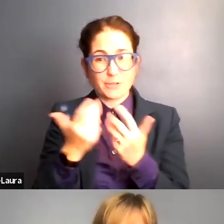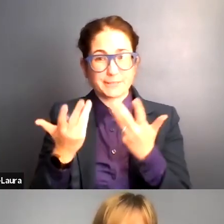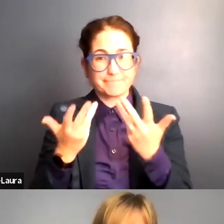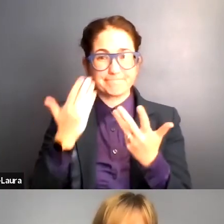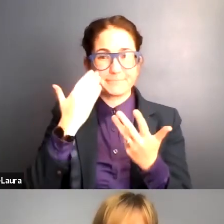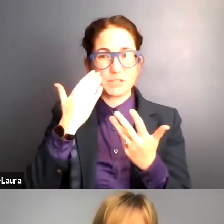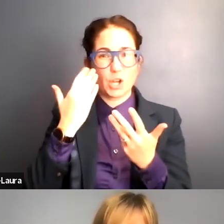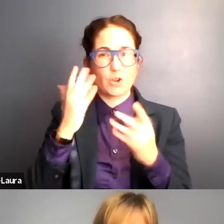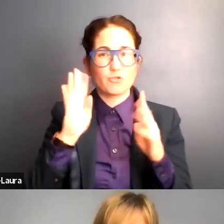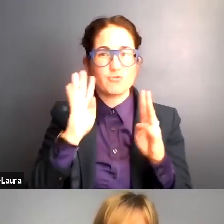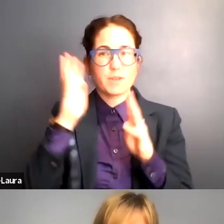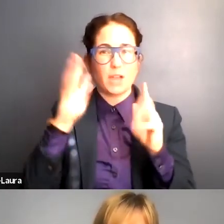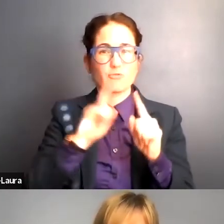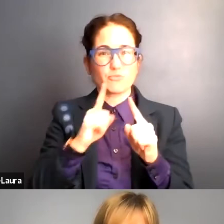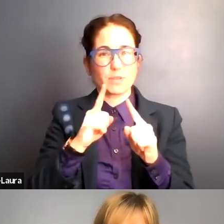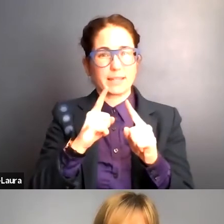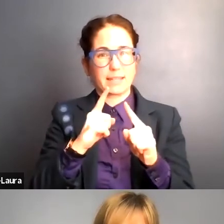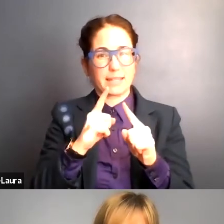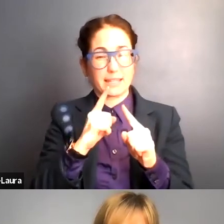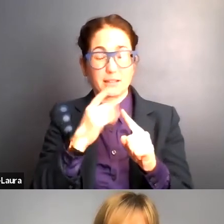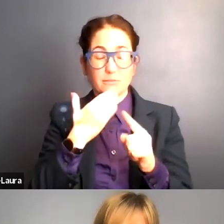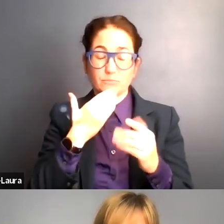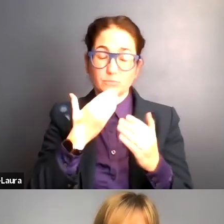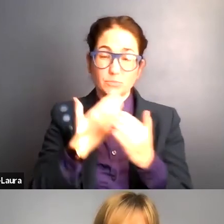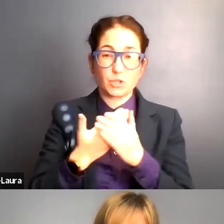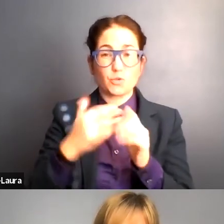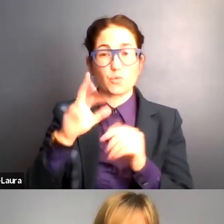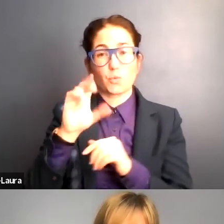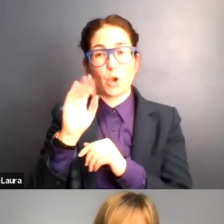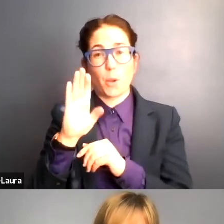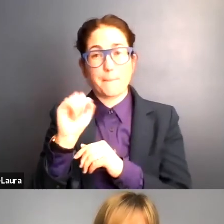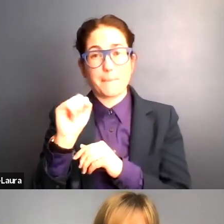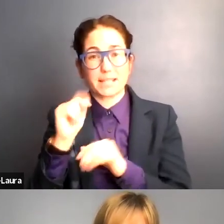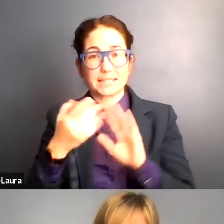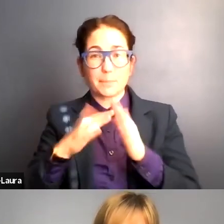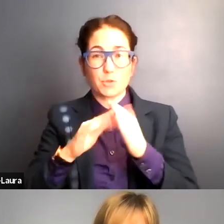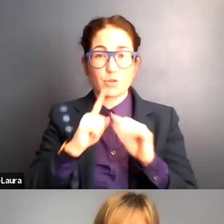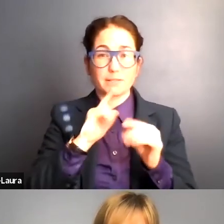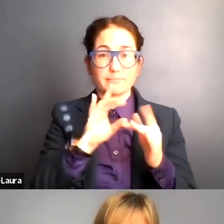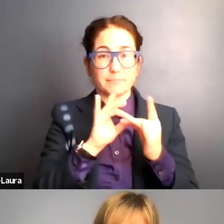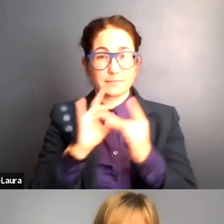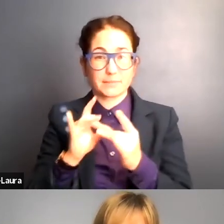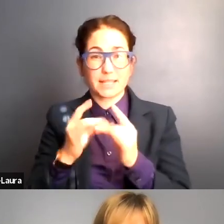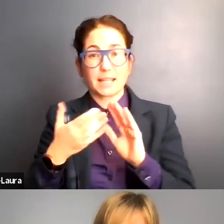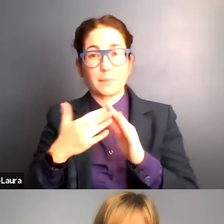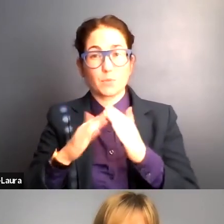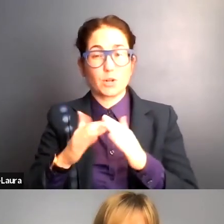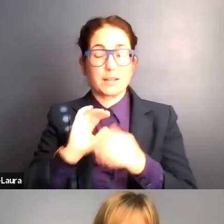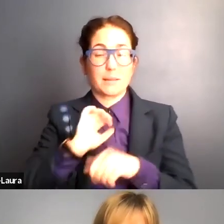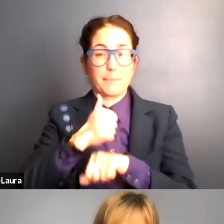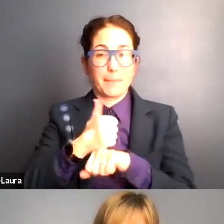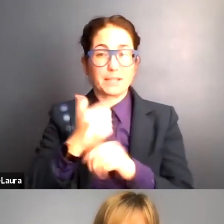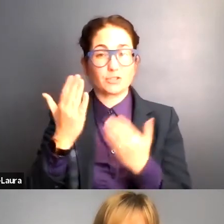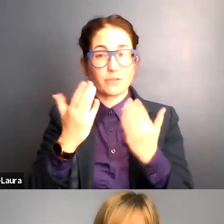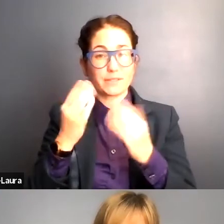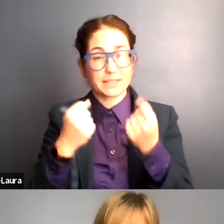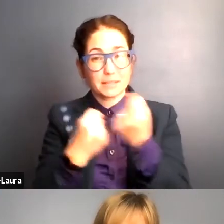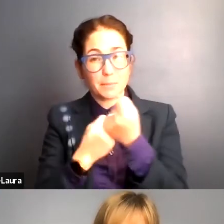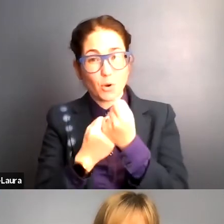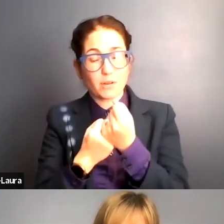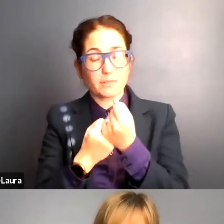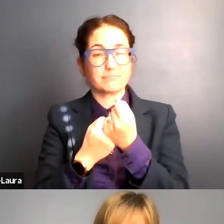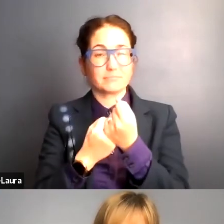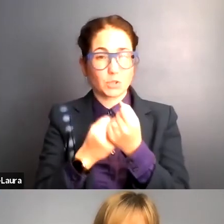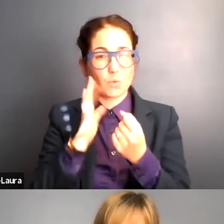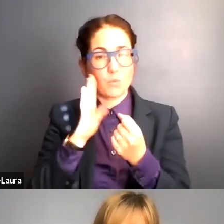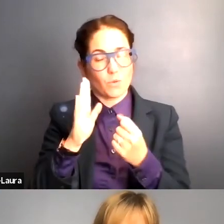a robust home and community based service system and long term services and supports that allow us to, to